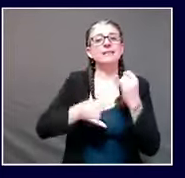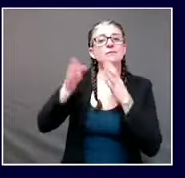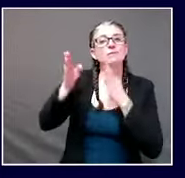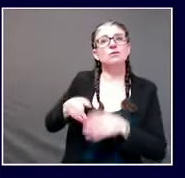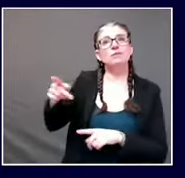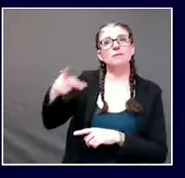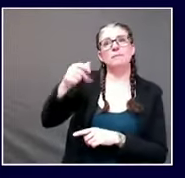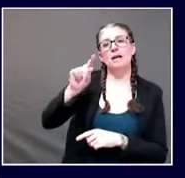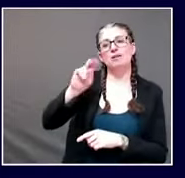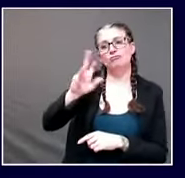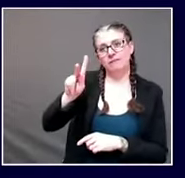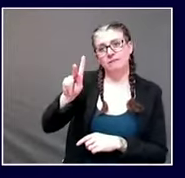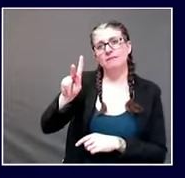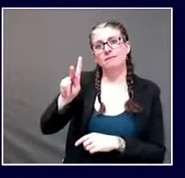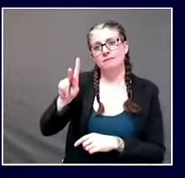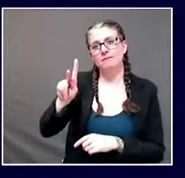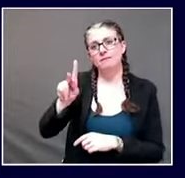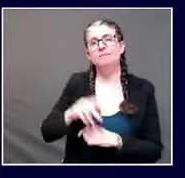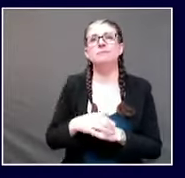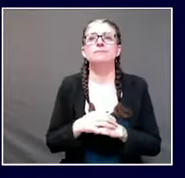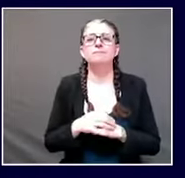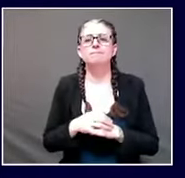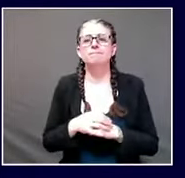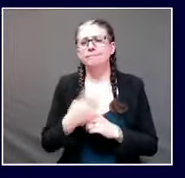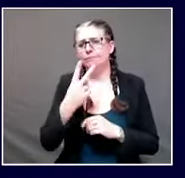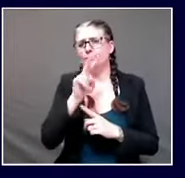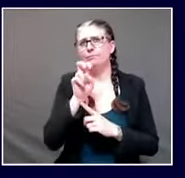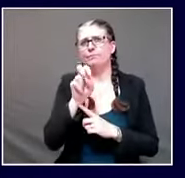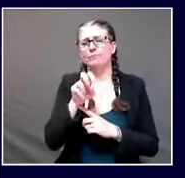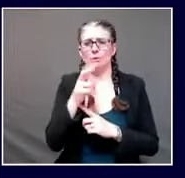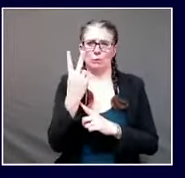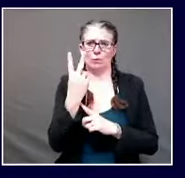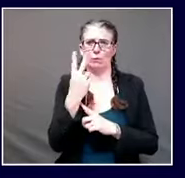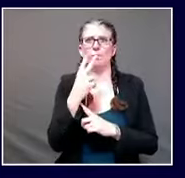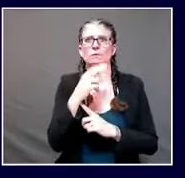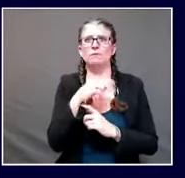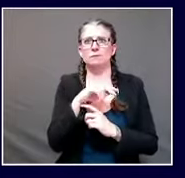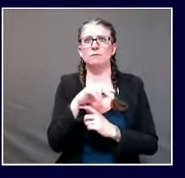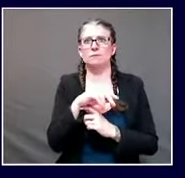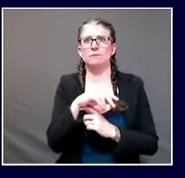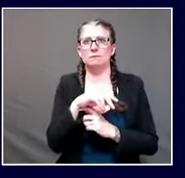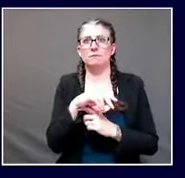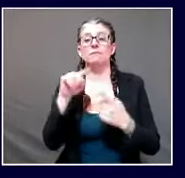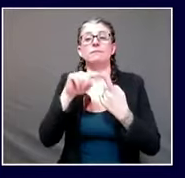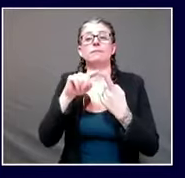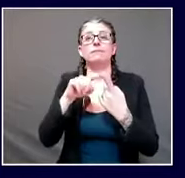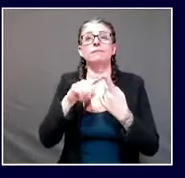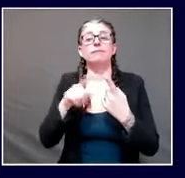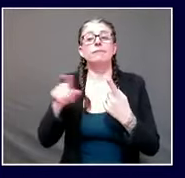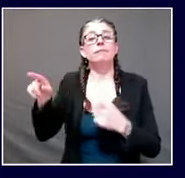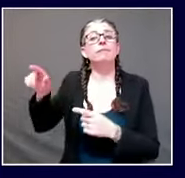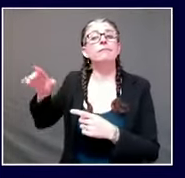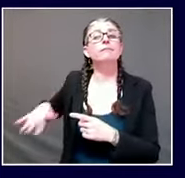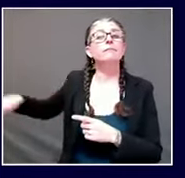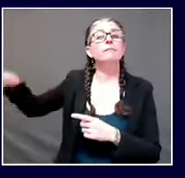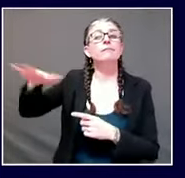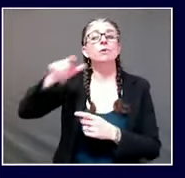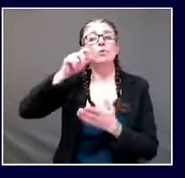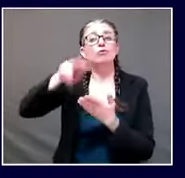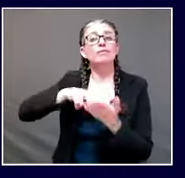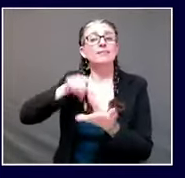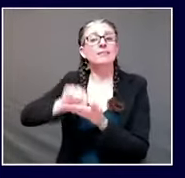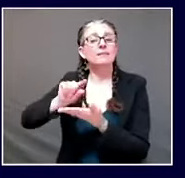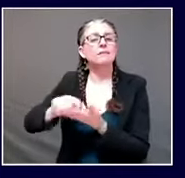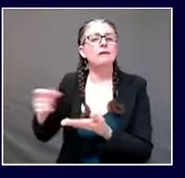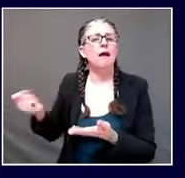one is homegrown and one is from a reader um my question is um if you could